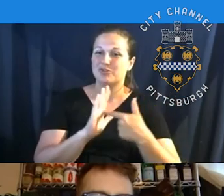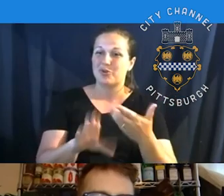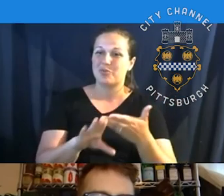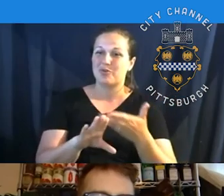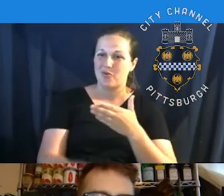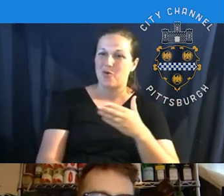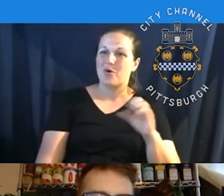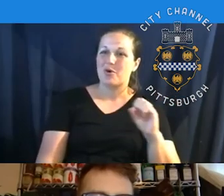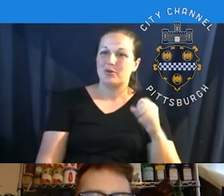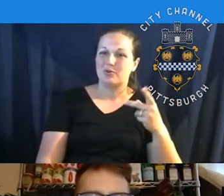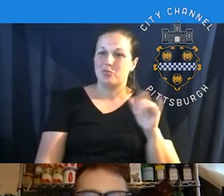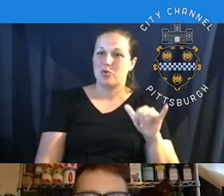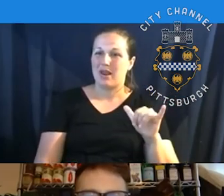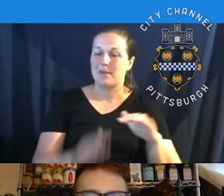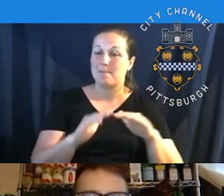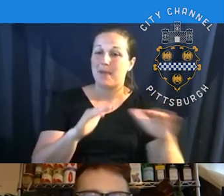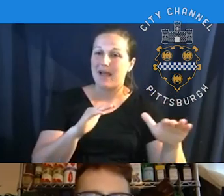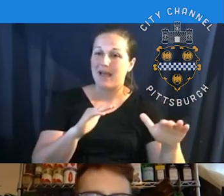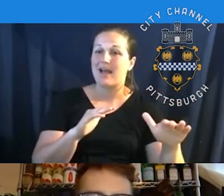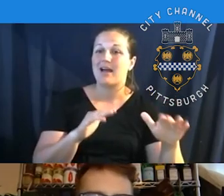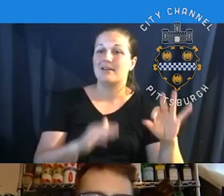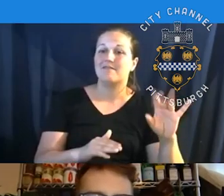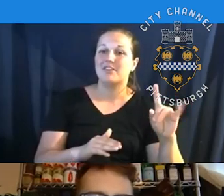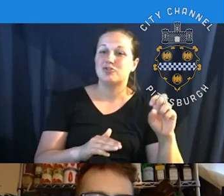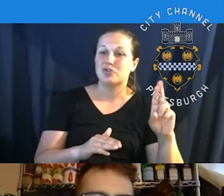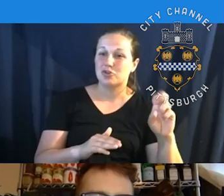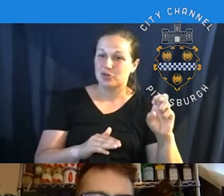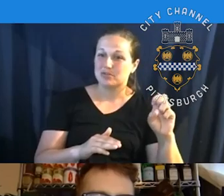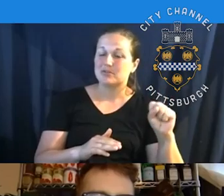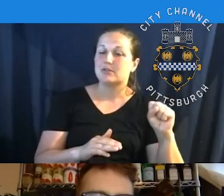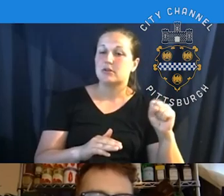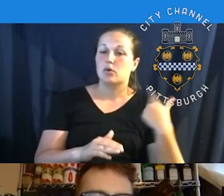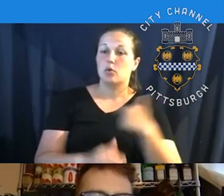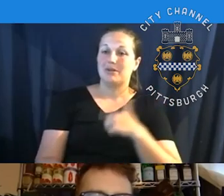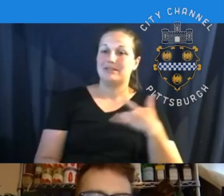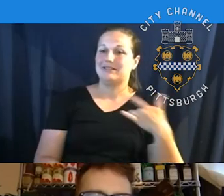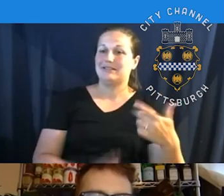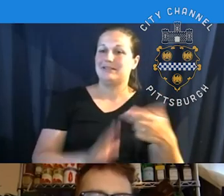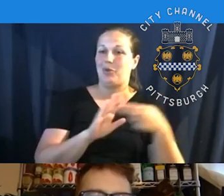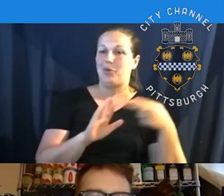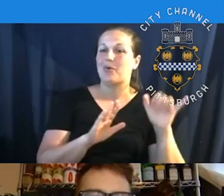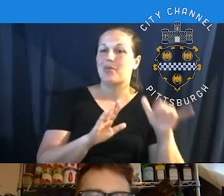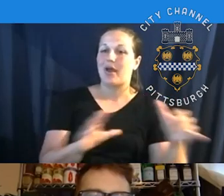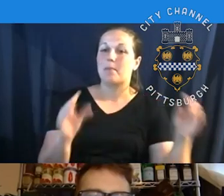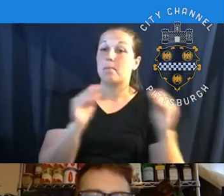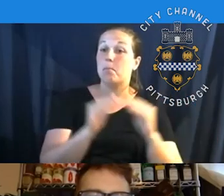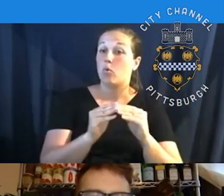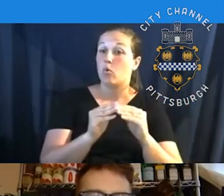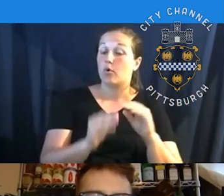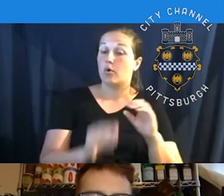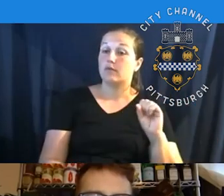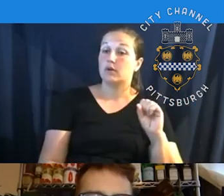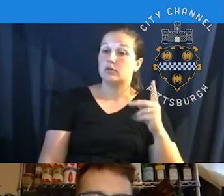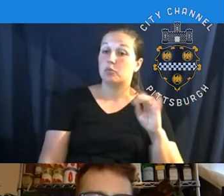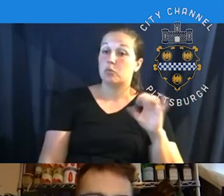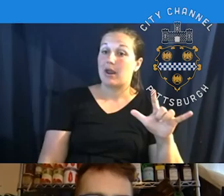spray pad and all of those spray features. That's kind of what we typically refer to, uh, as more of a spray park. Usually